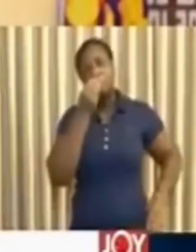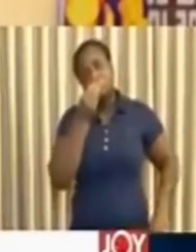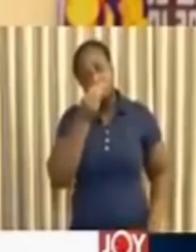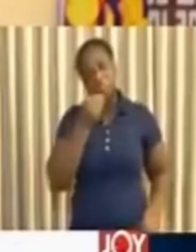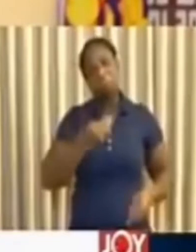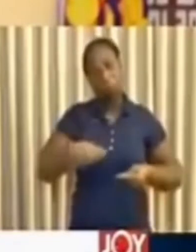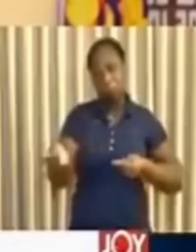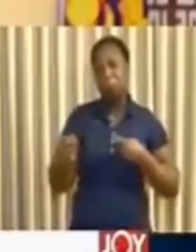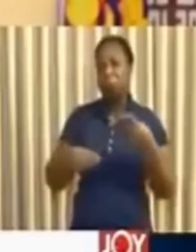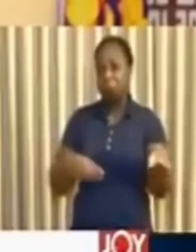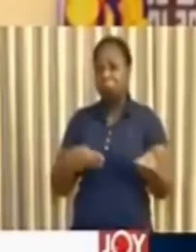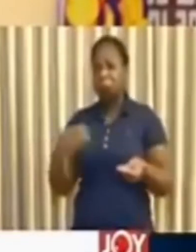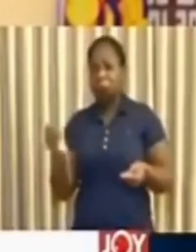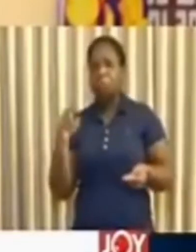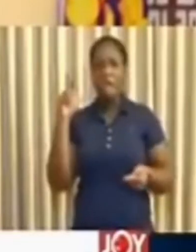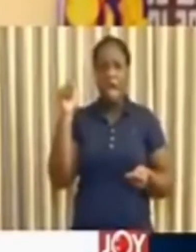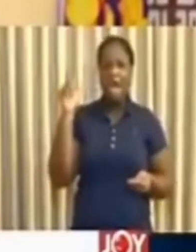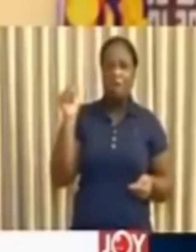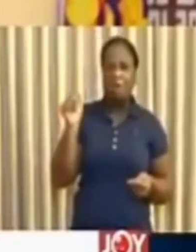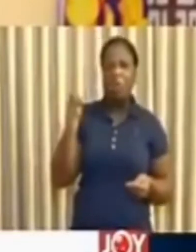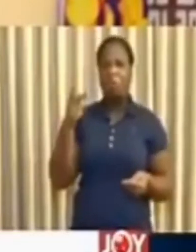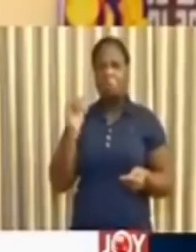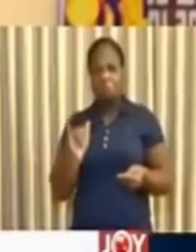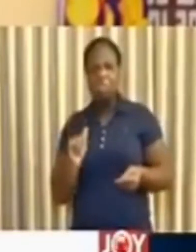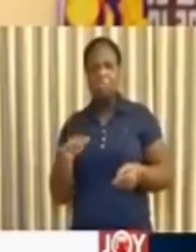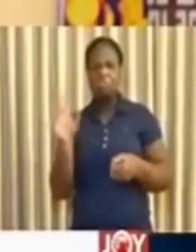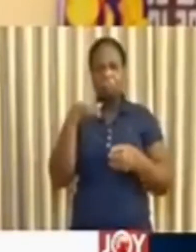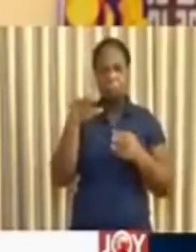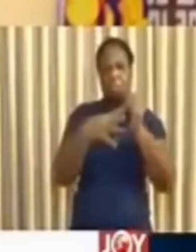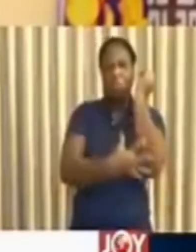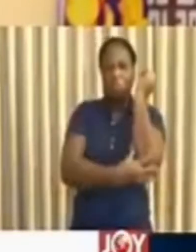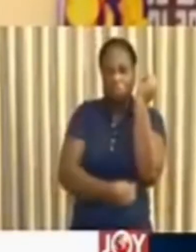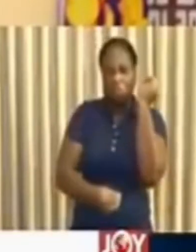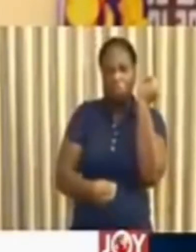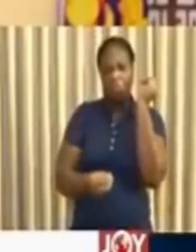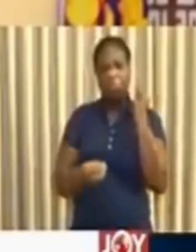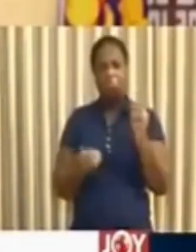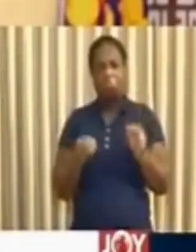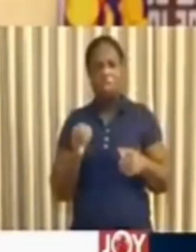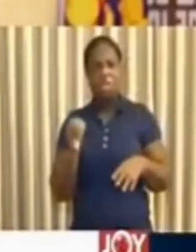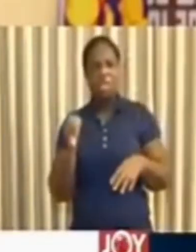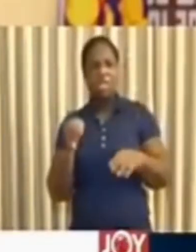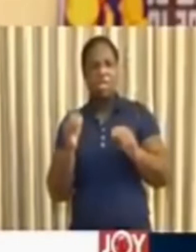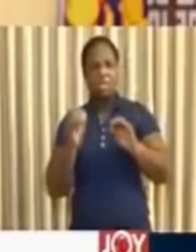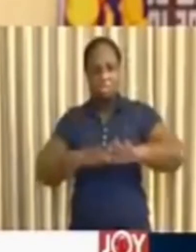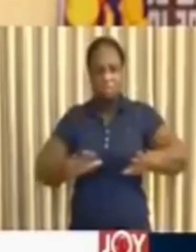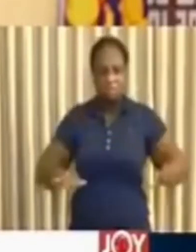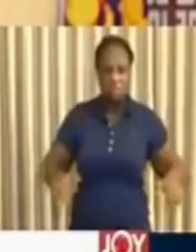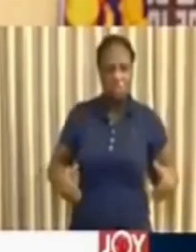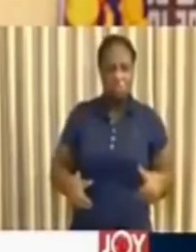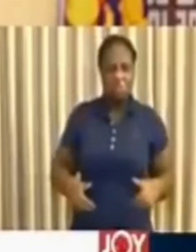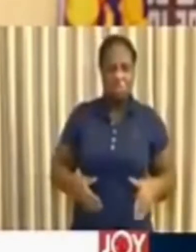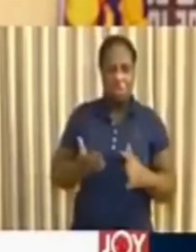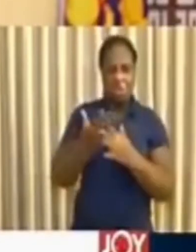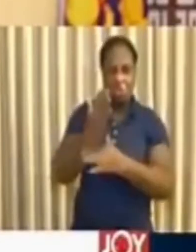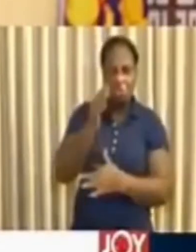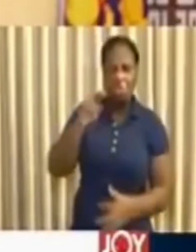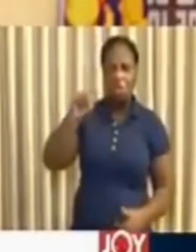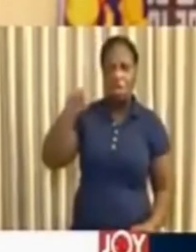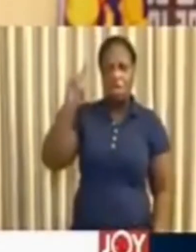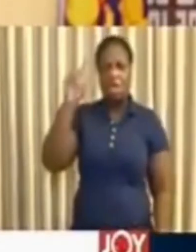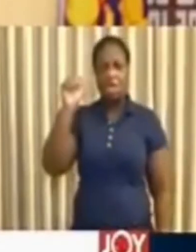being distributed in Akra and Kumasi to the vulnerable and needy are being done through NADMO and the